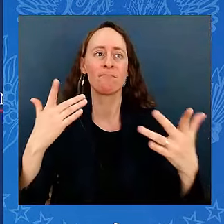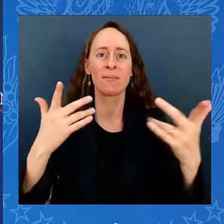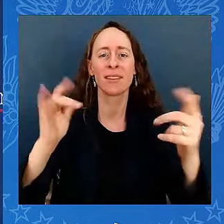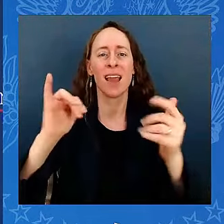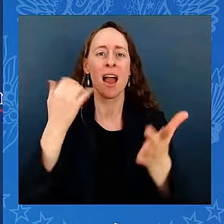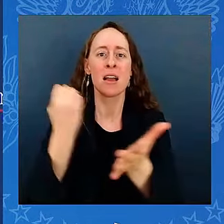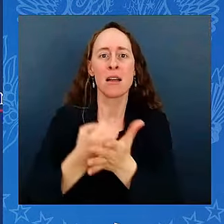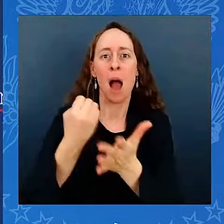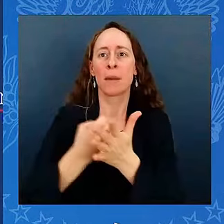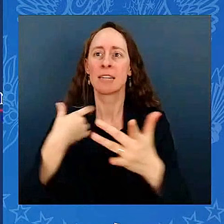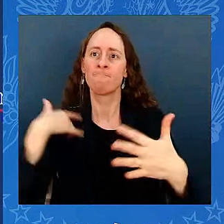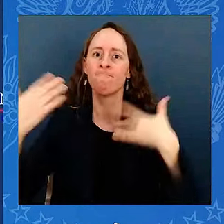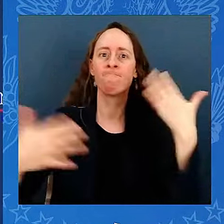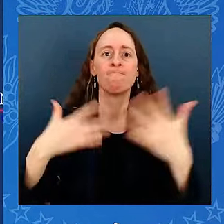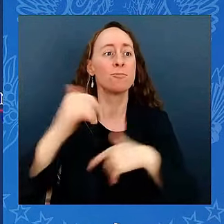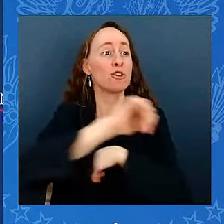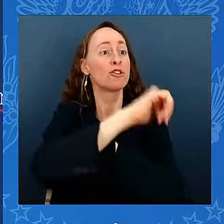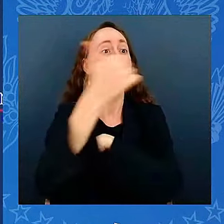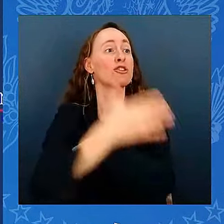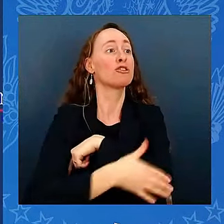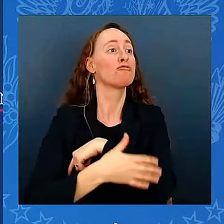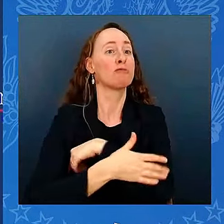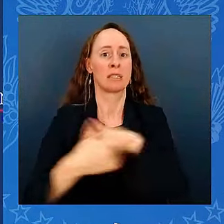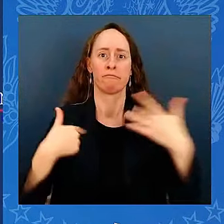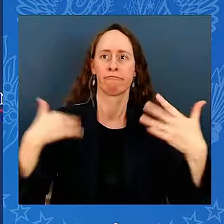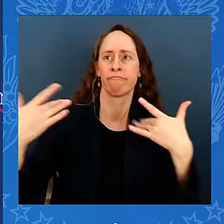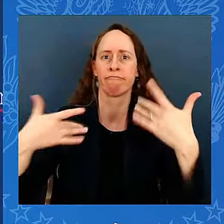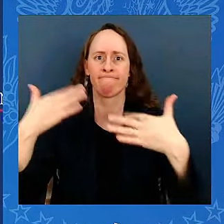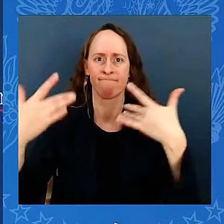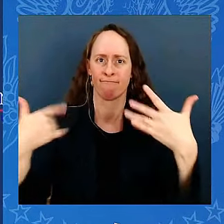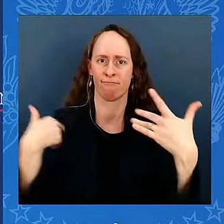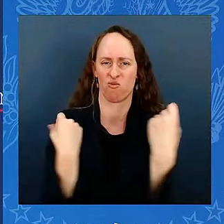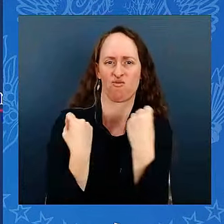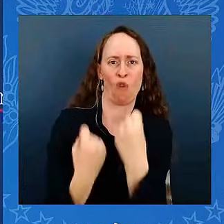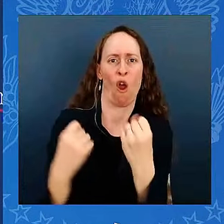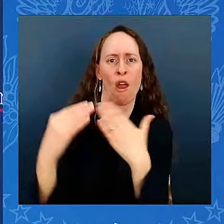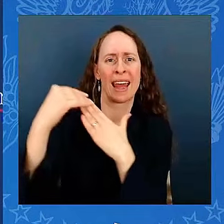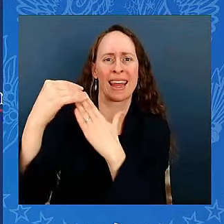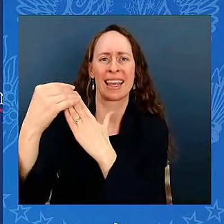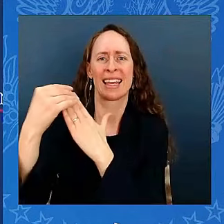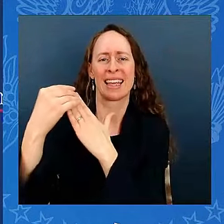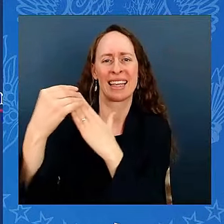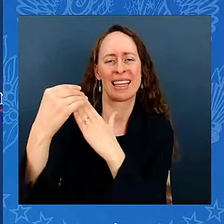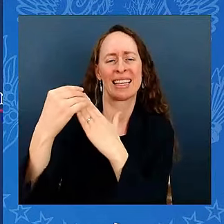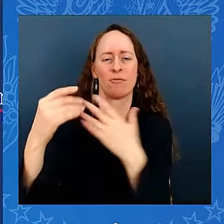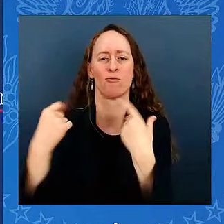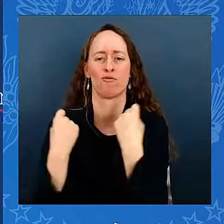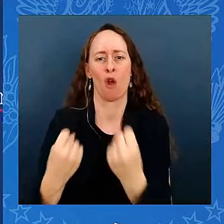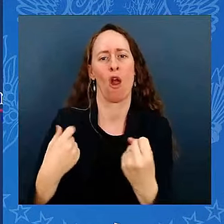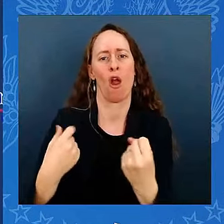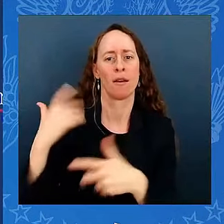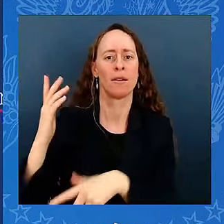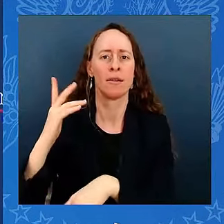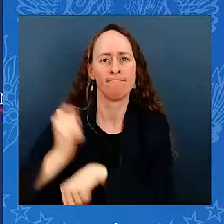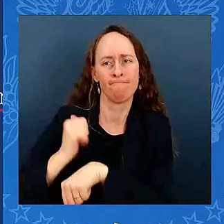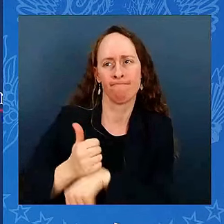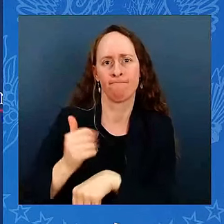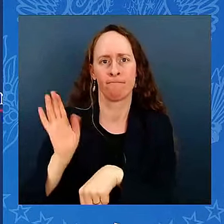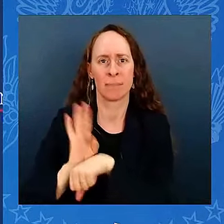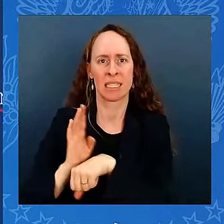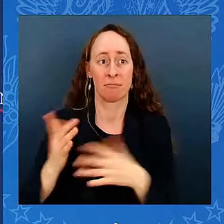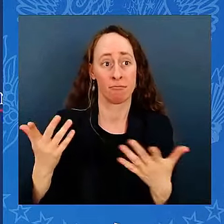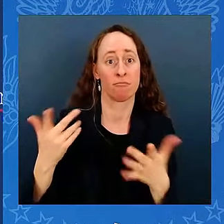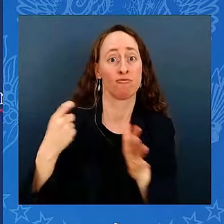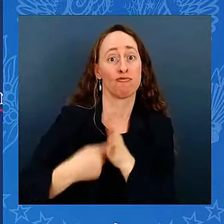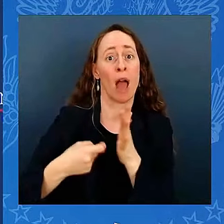continue bringing down prices for families by building more affordable housing, making childcare more affordable. And by the way, you make it more affordable, it increases